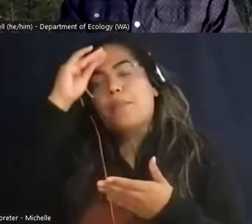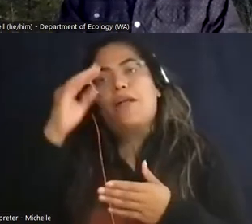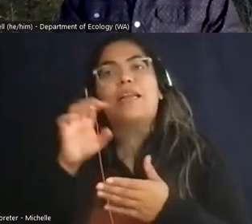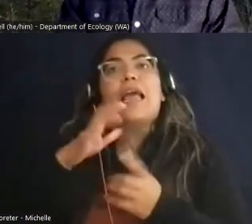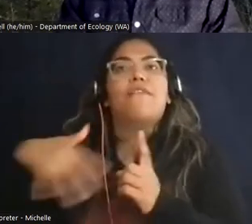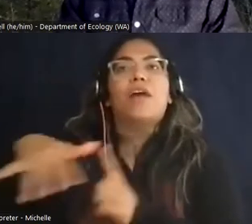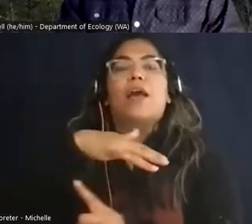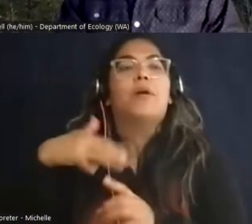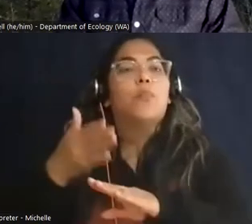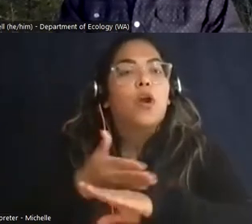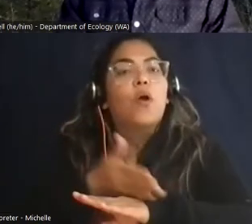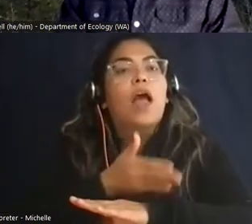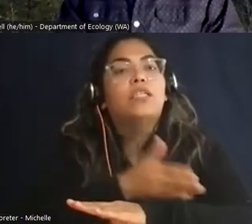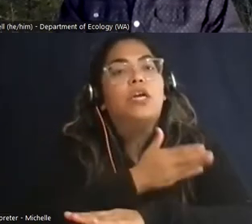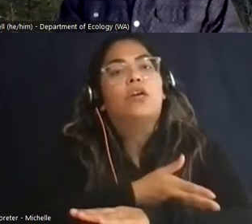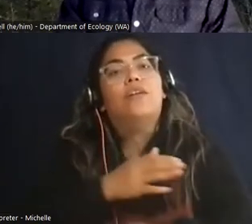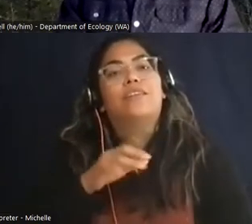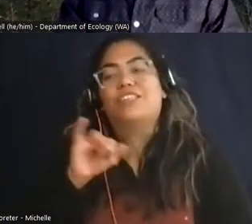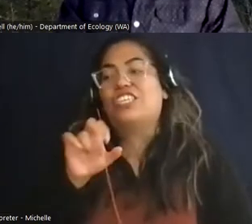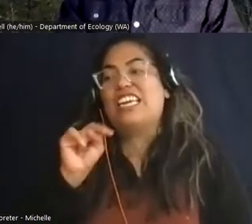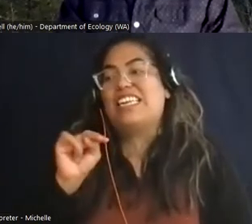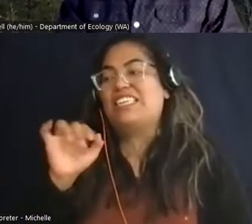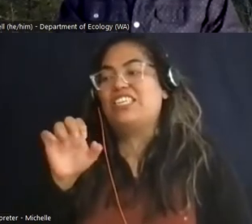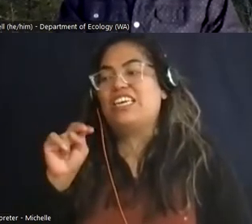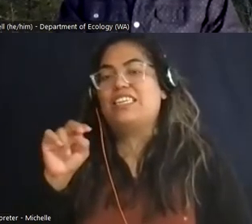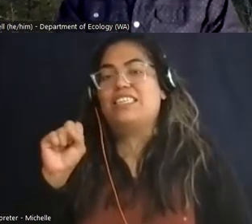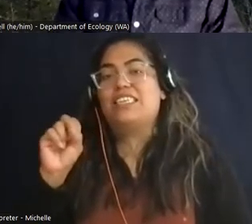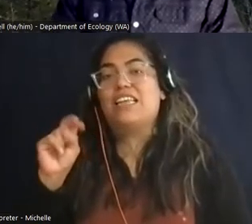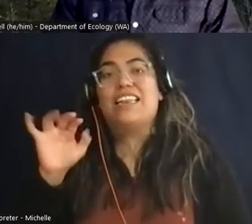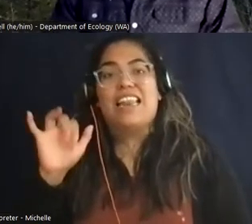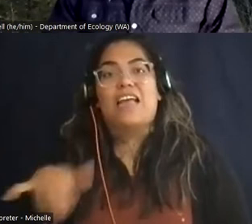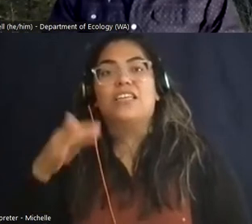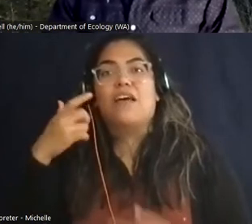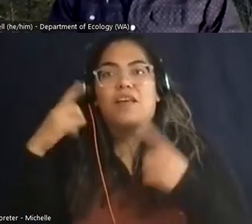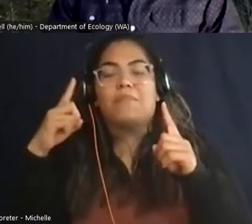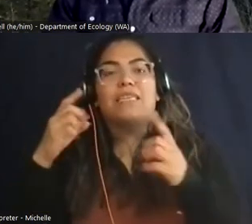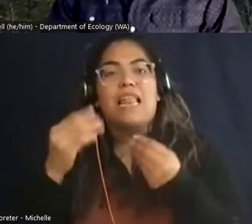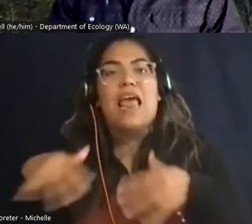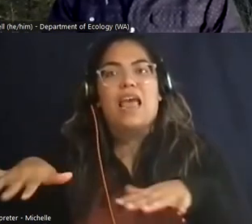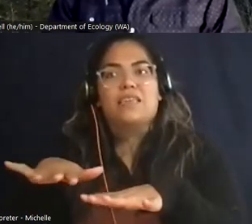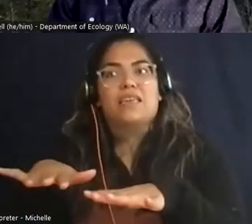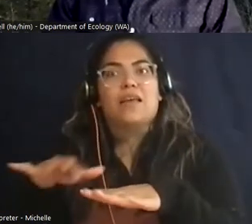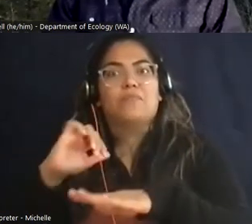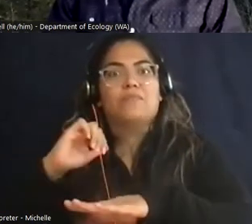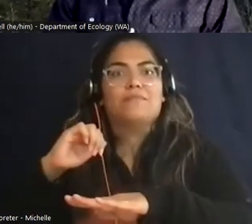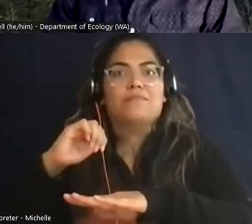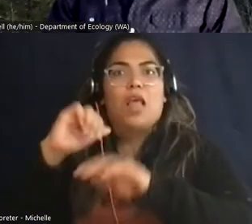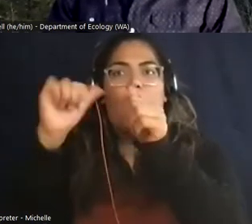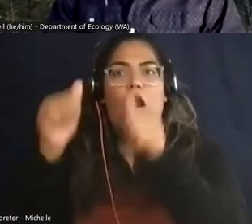being jens jensen was is the biggest known landscape architect who helped build